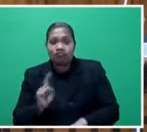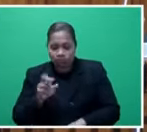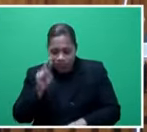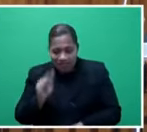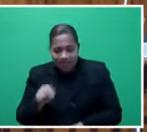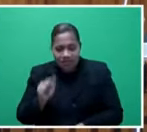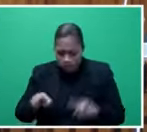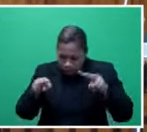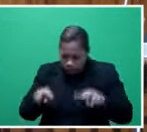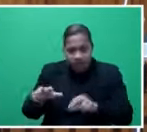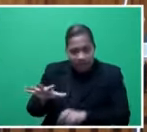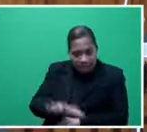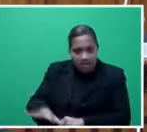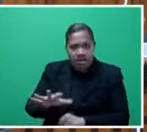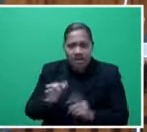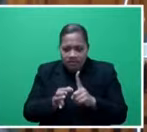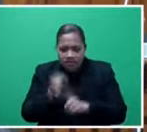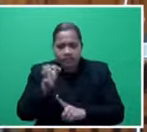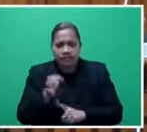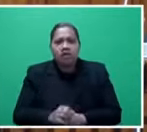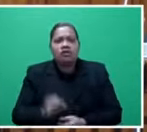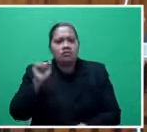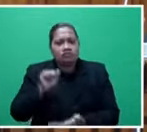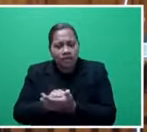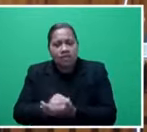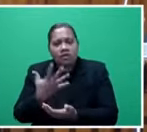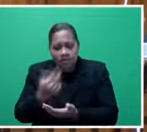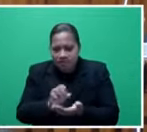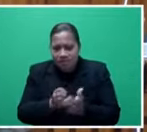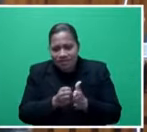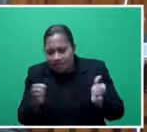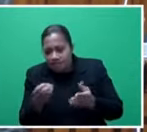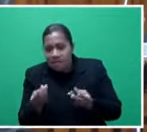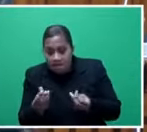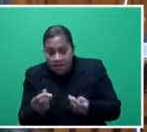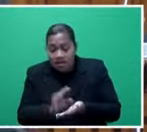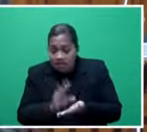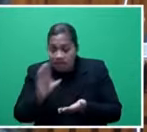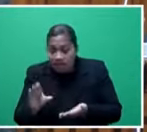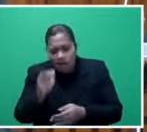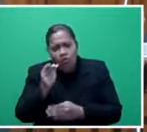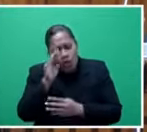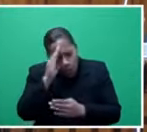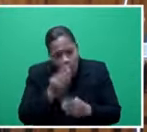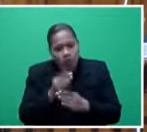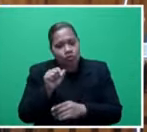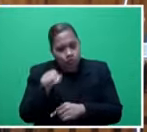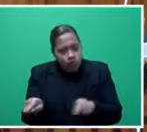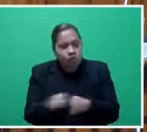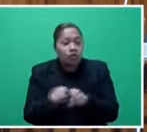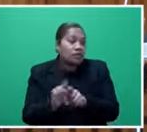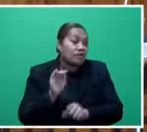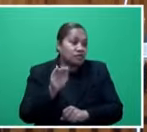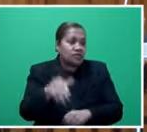progressive realisation of these rights. And we have expended that much money and we indeed hope to do so, more so in the future. And by the way, many of